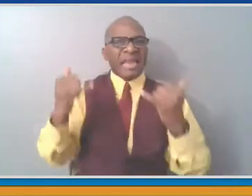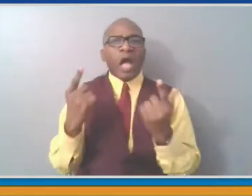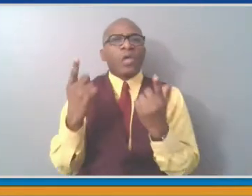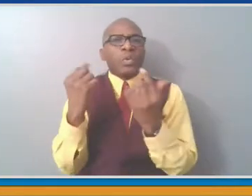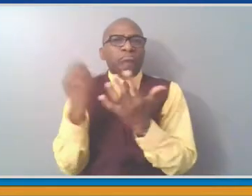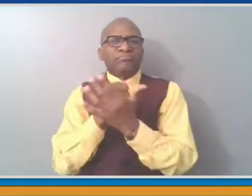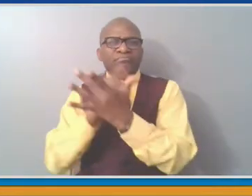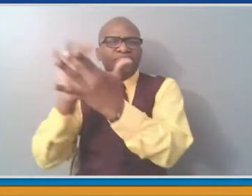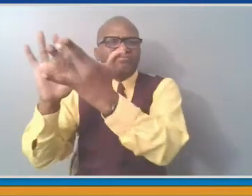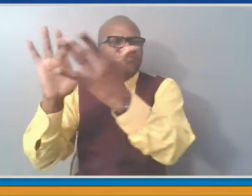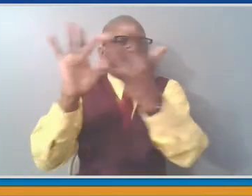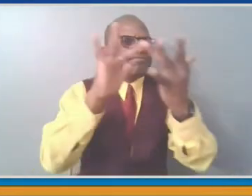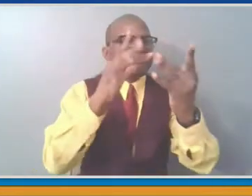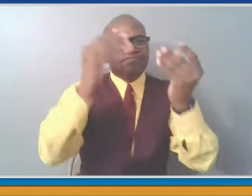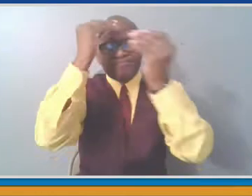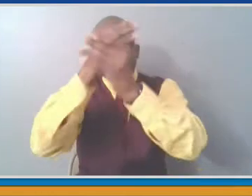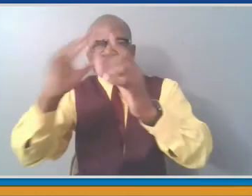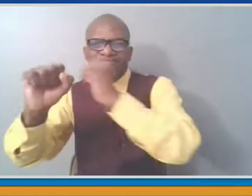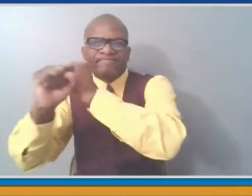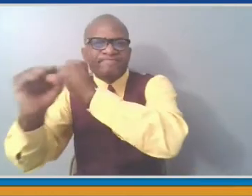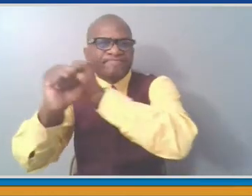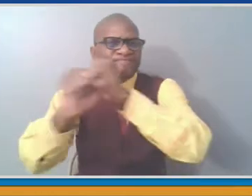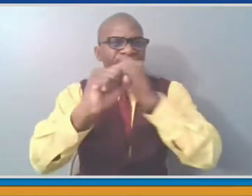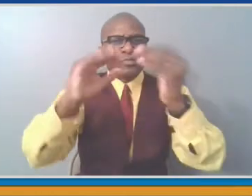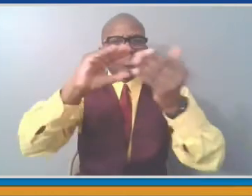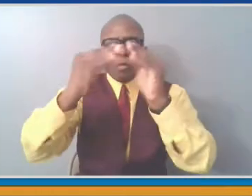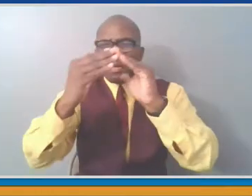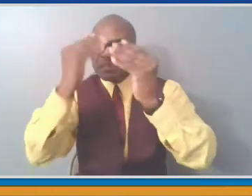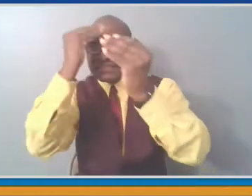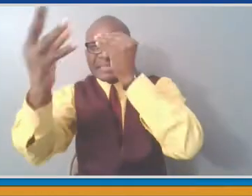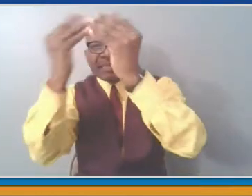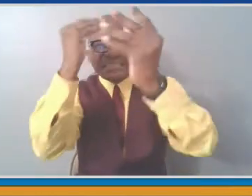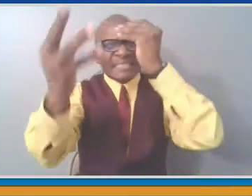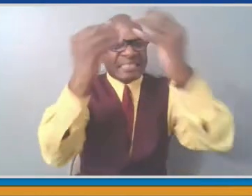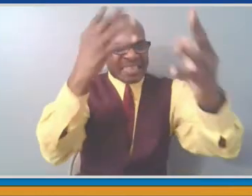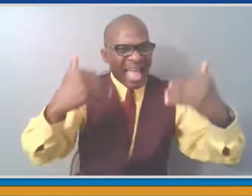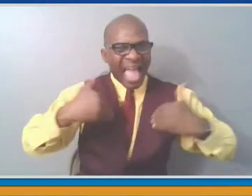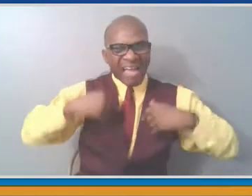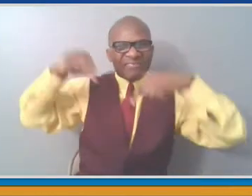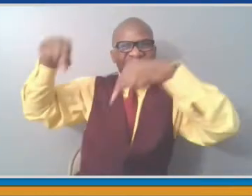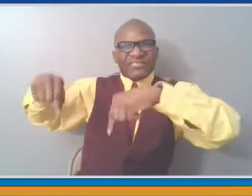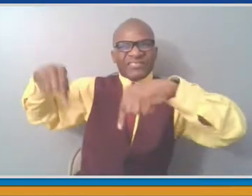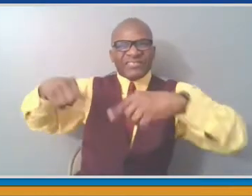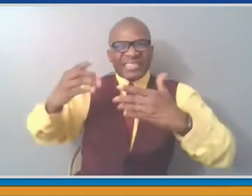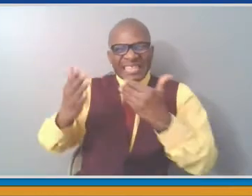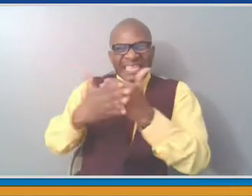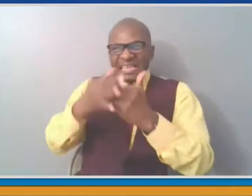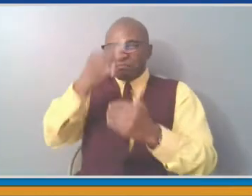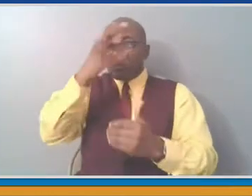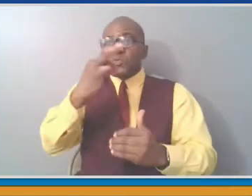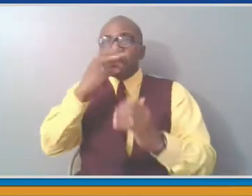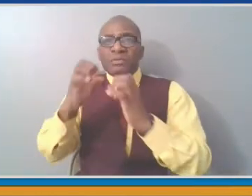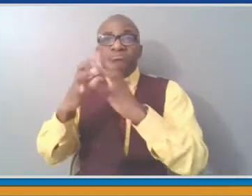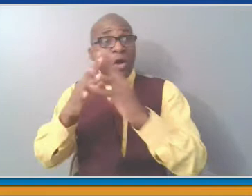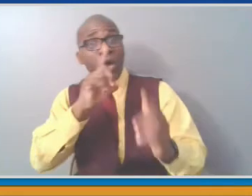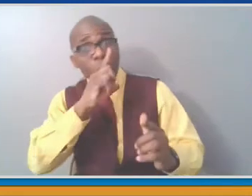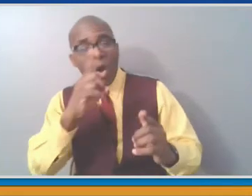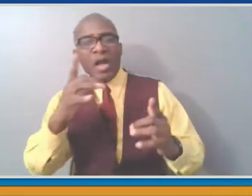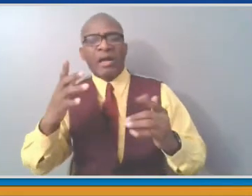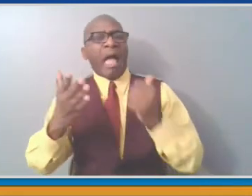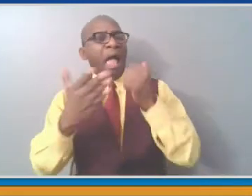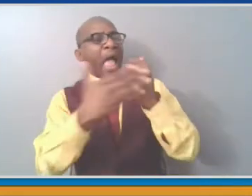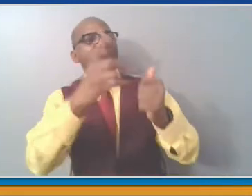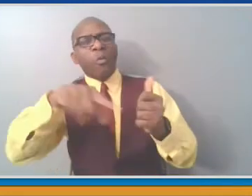And between the pop-ups that we've organized with county and state officials, we've delivered more than 1500 doses of the vaccine,